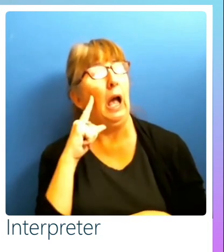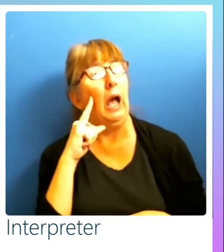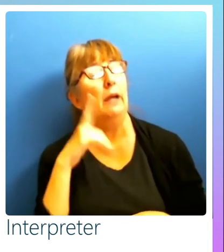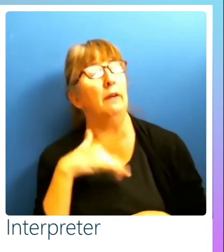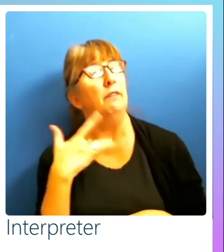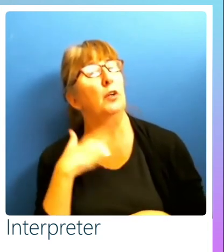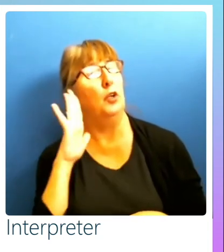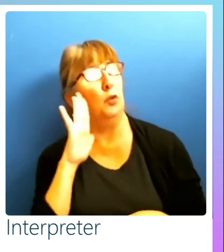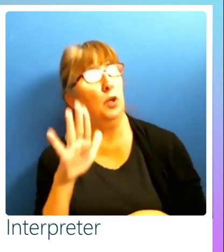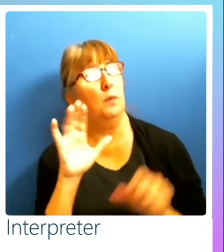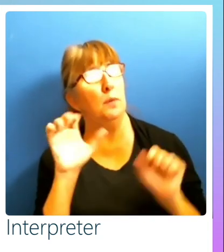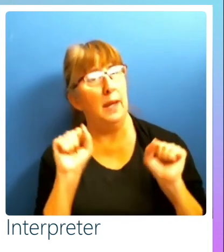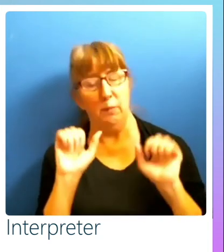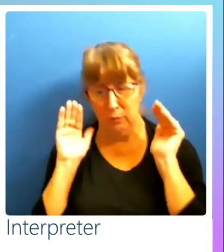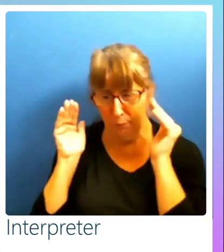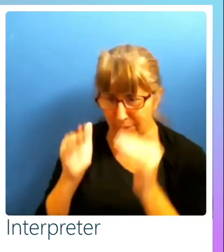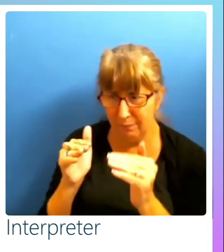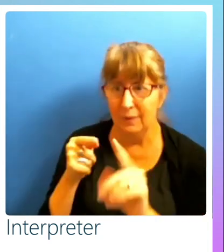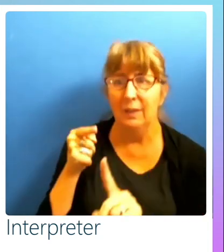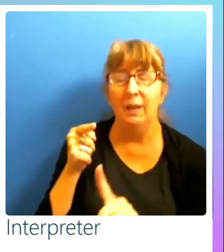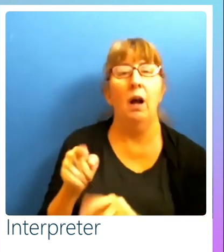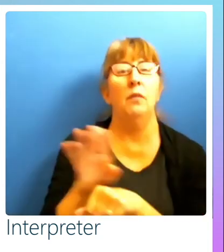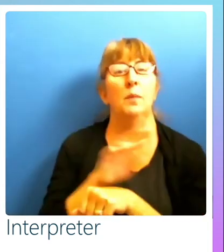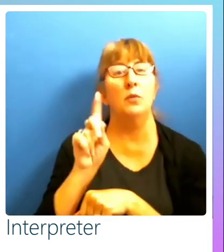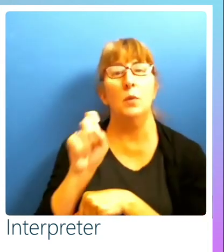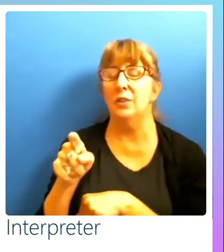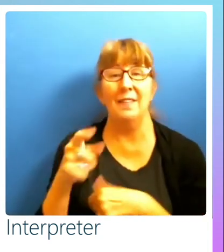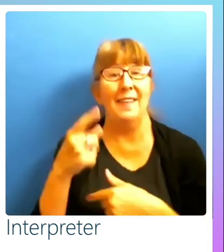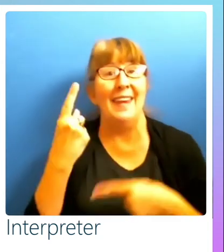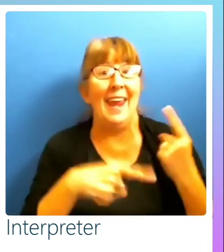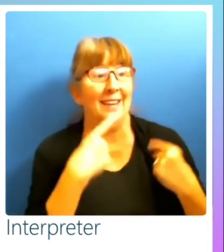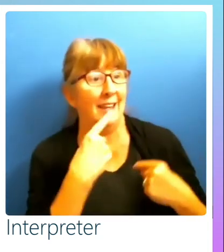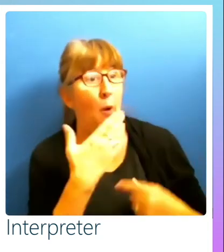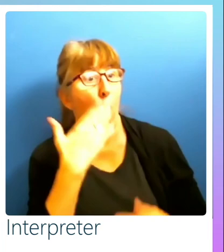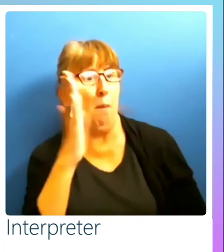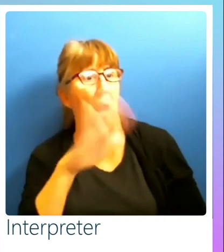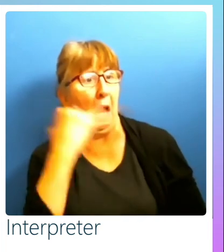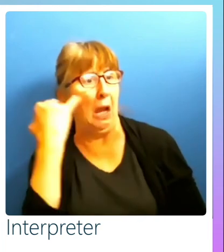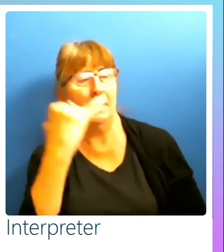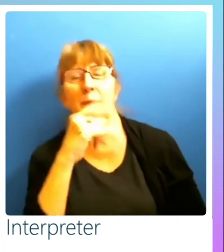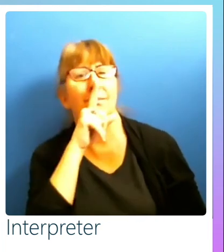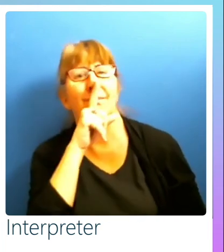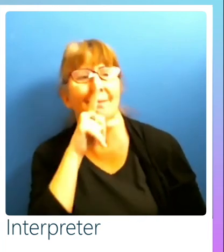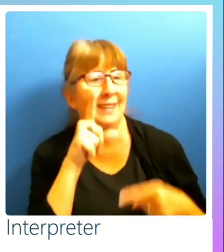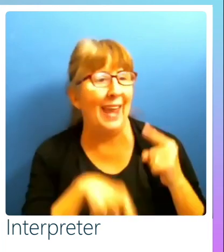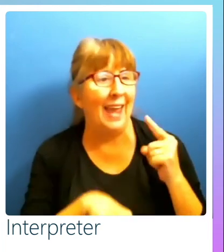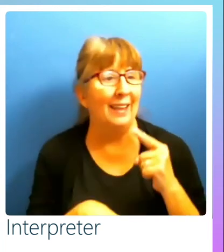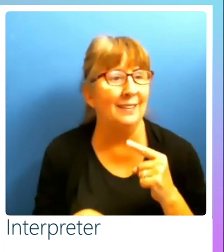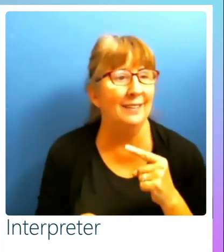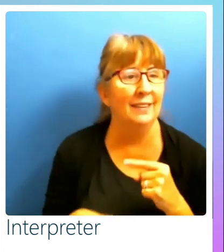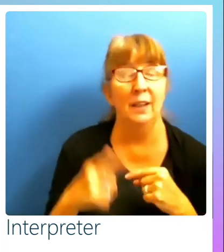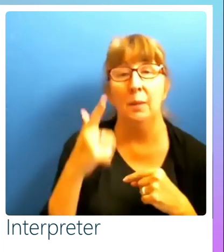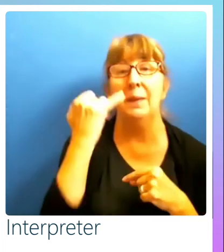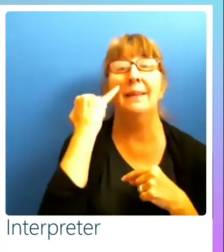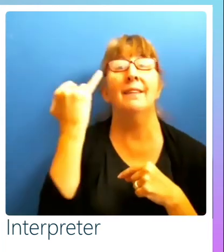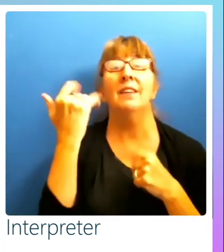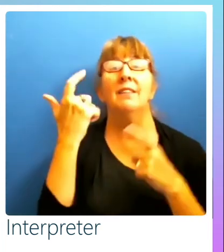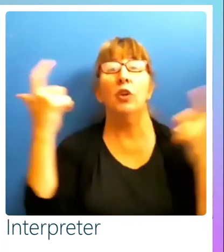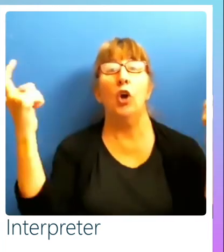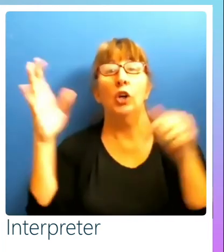corner on that business question where they can't say that this is a bad idea. Because, you know, if it's a large company,